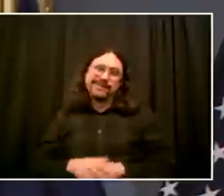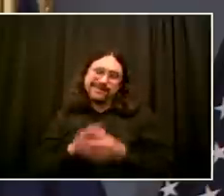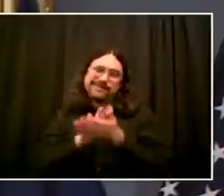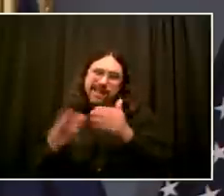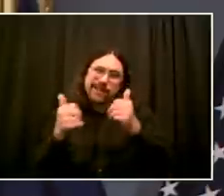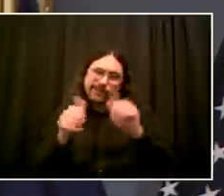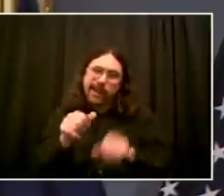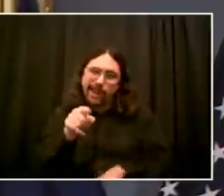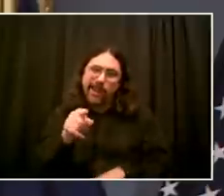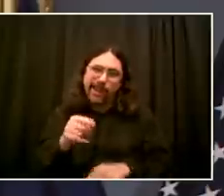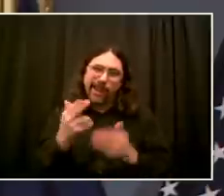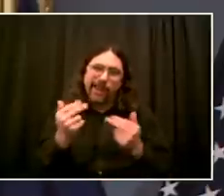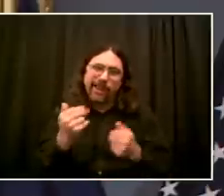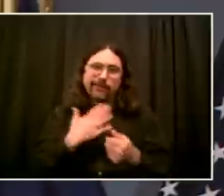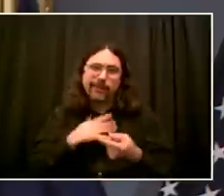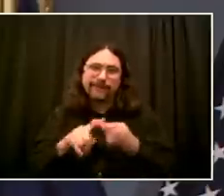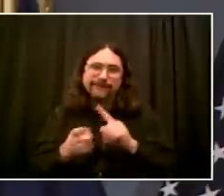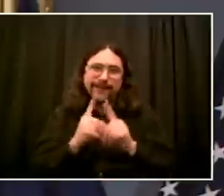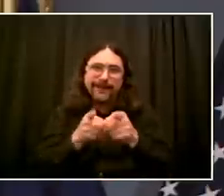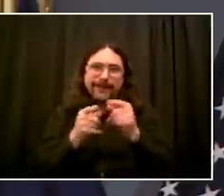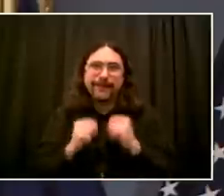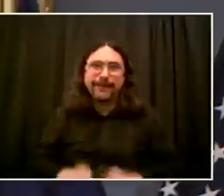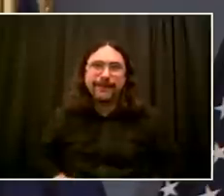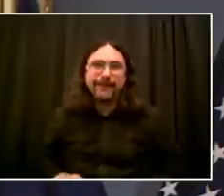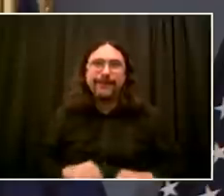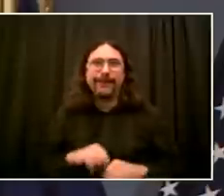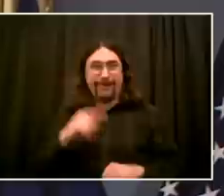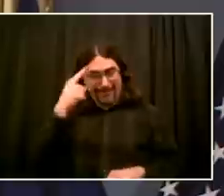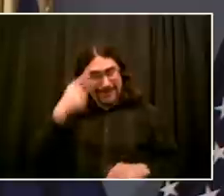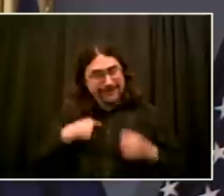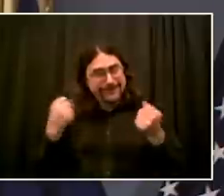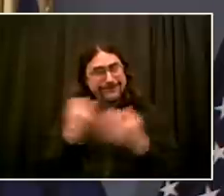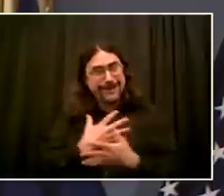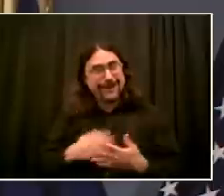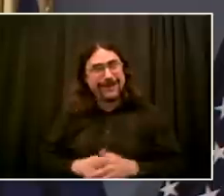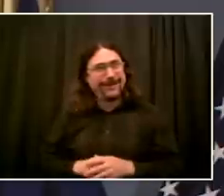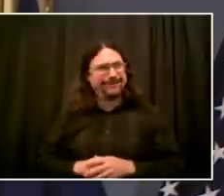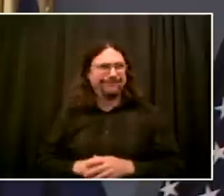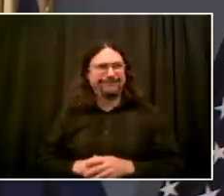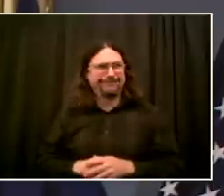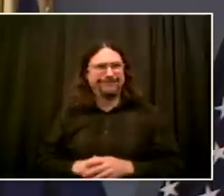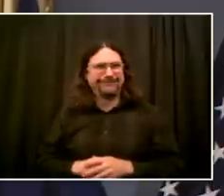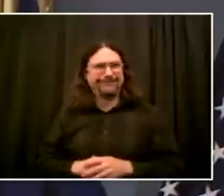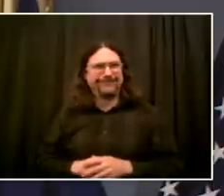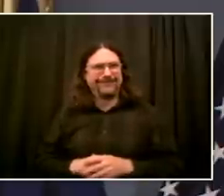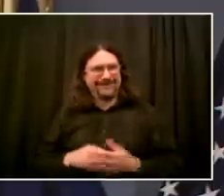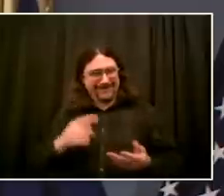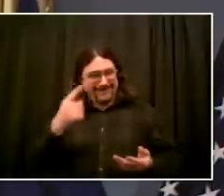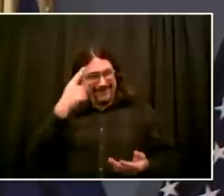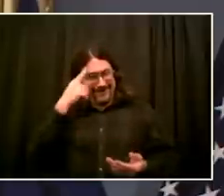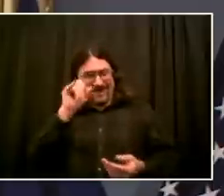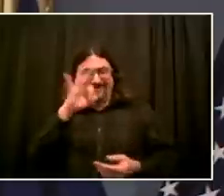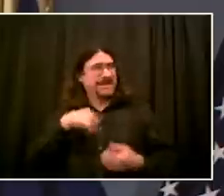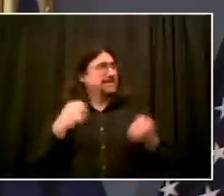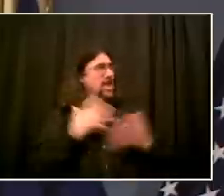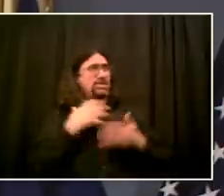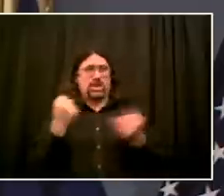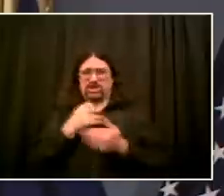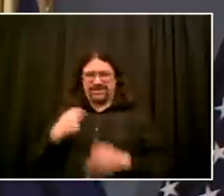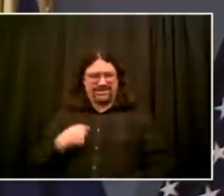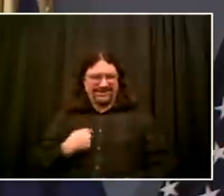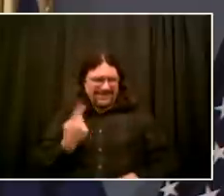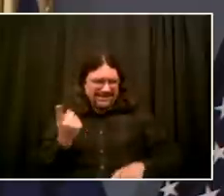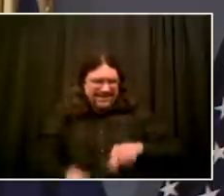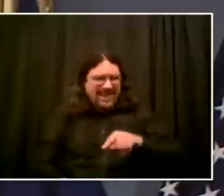God's sakes, come on. I have, with all due respect to our police unions, and there are five different